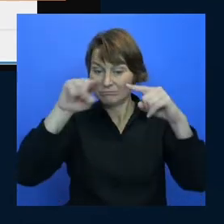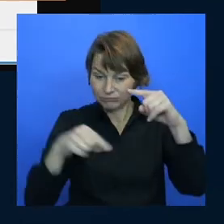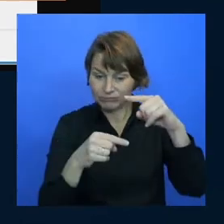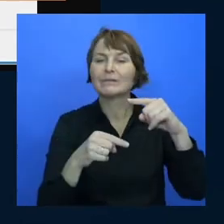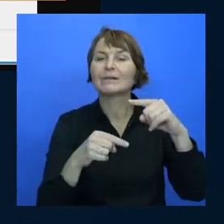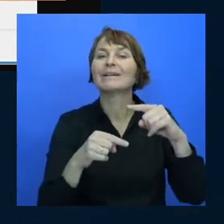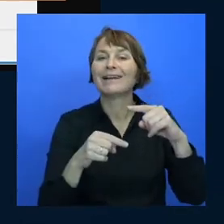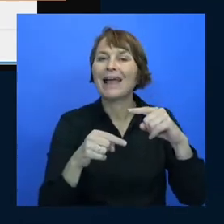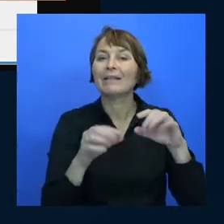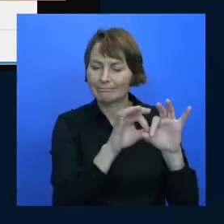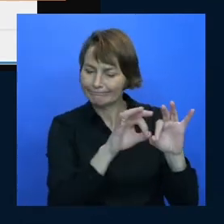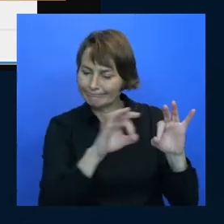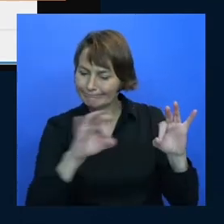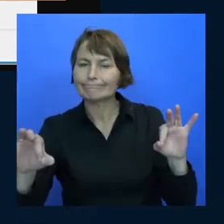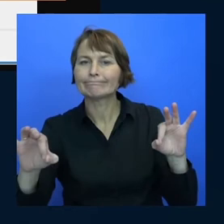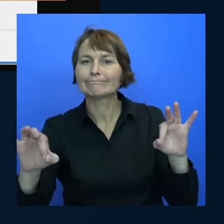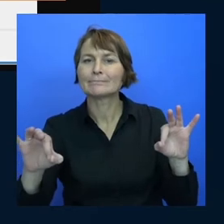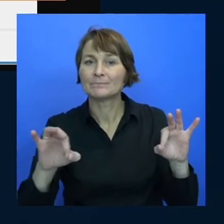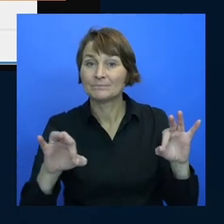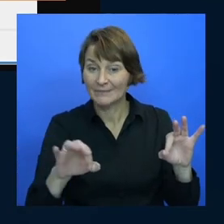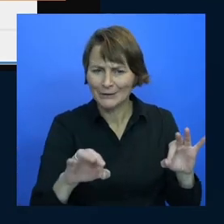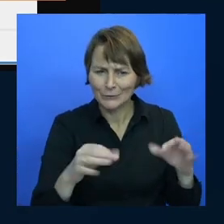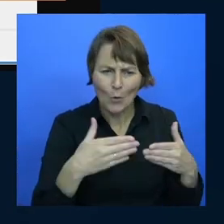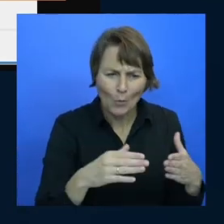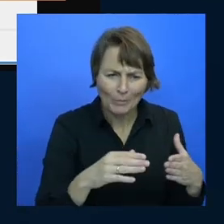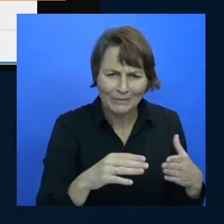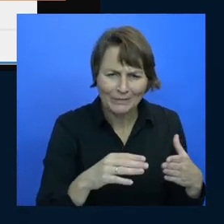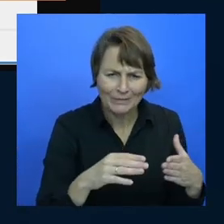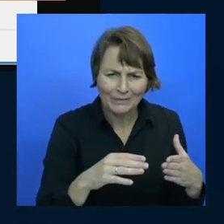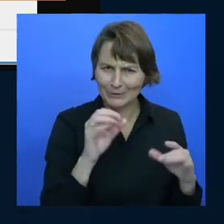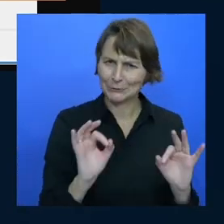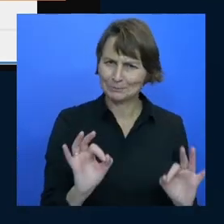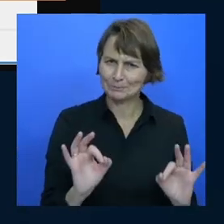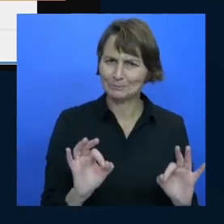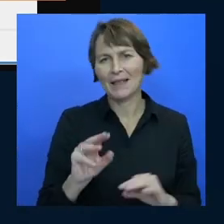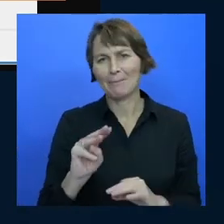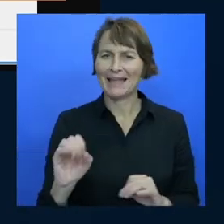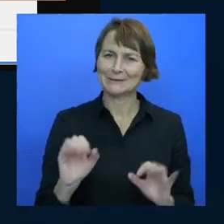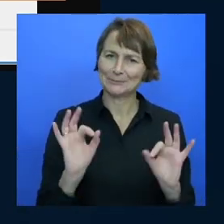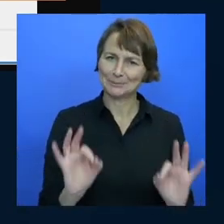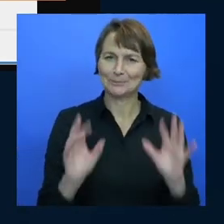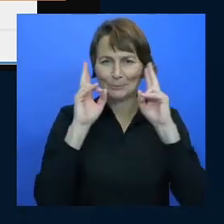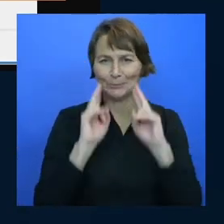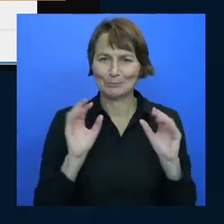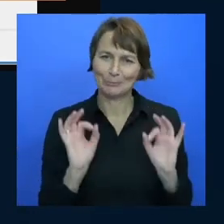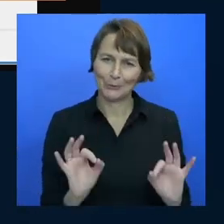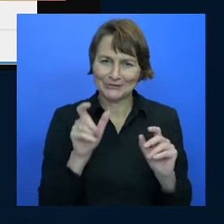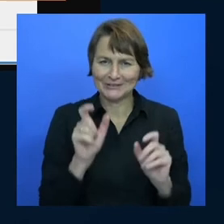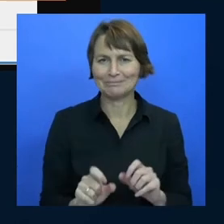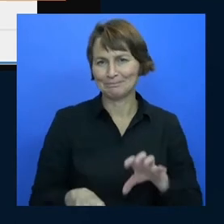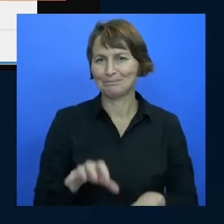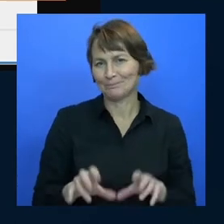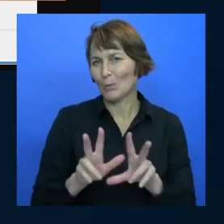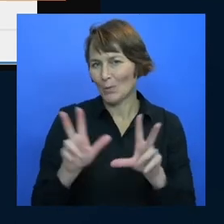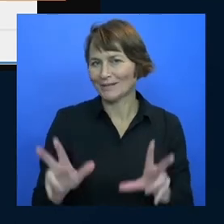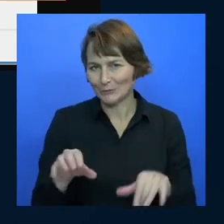uh i'm sure you would never use a mac you use a surface like a proper microsoft person but when you send it back